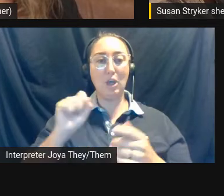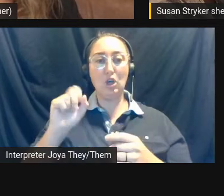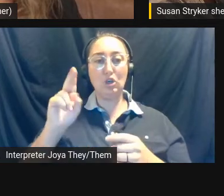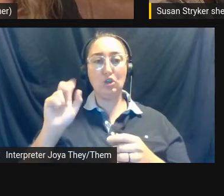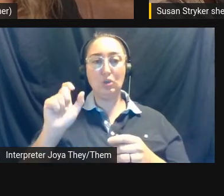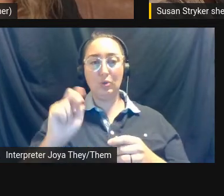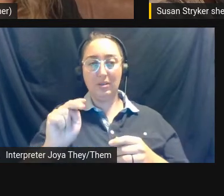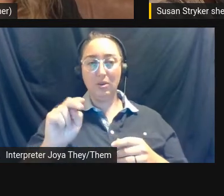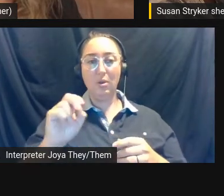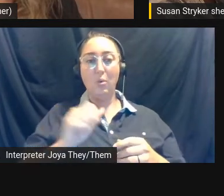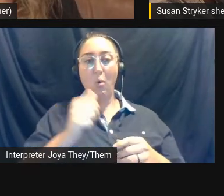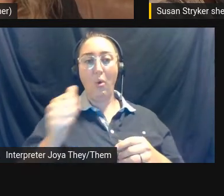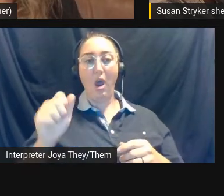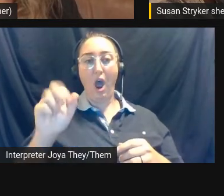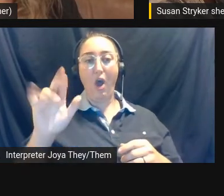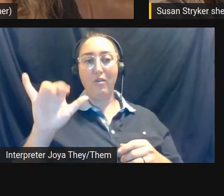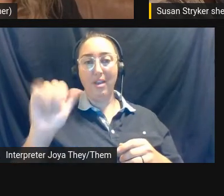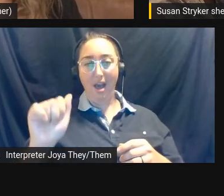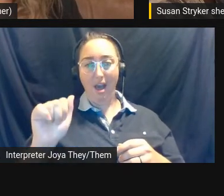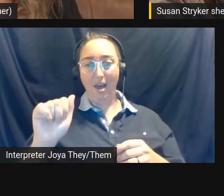Aria on, um,